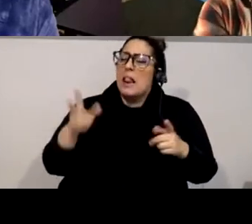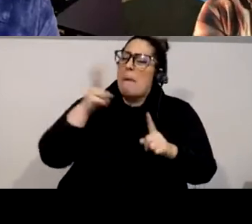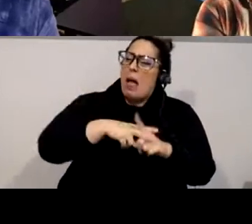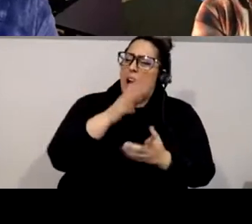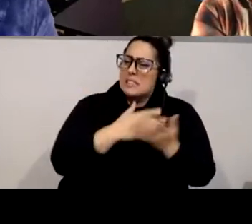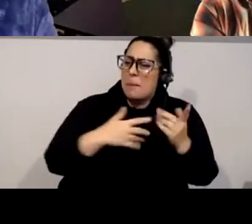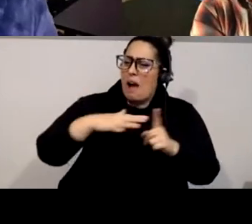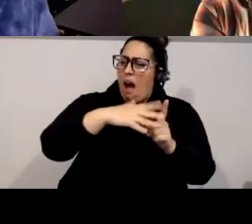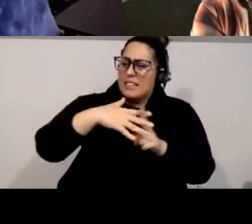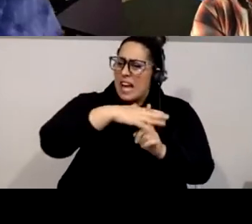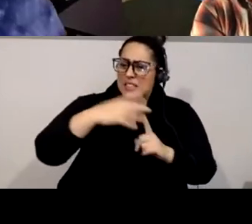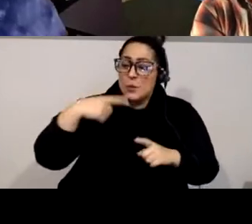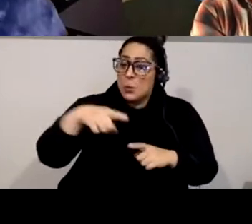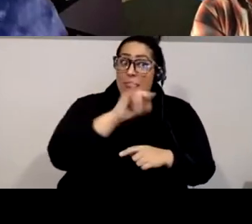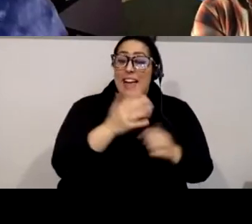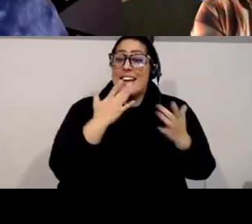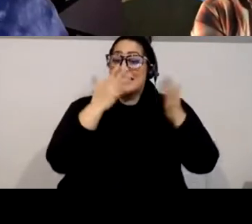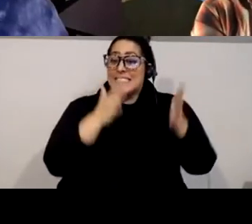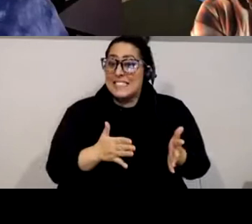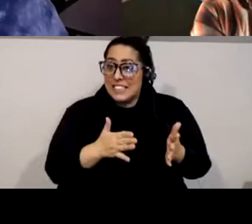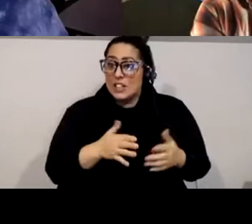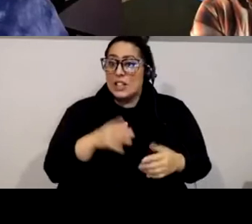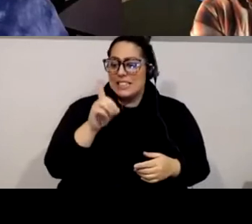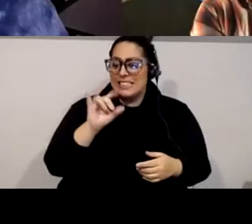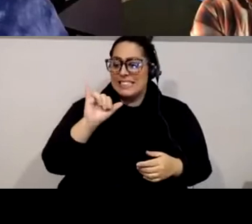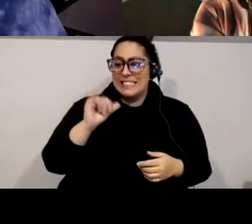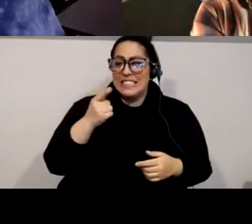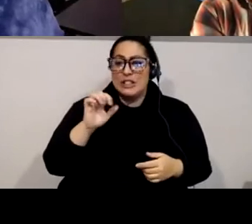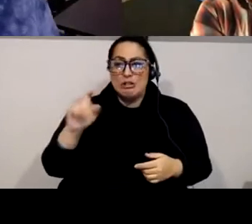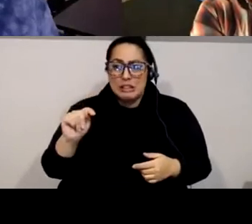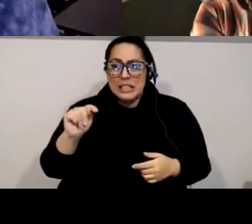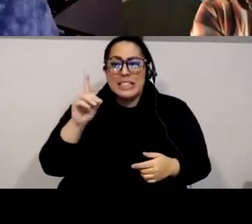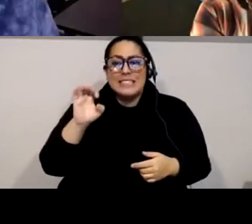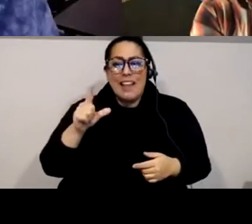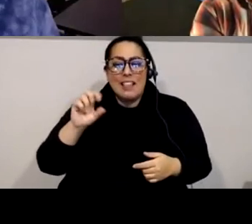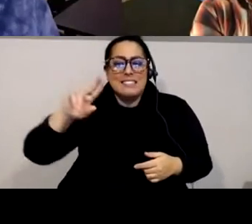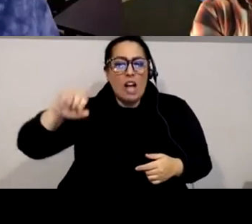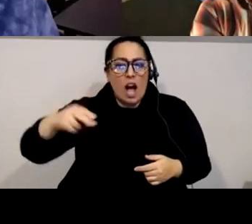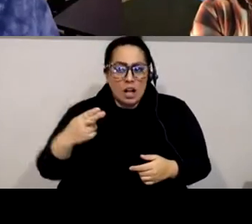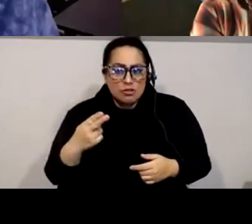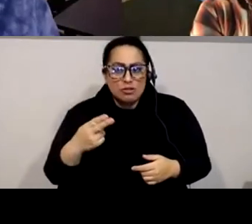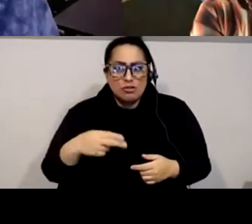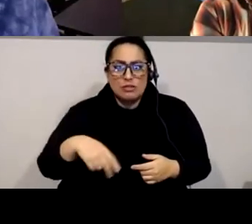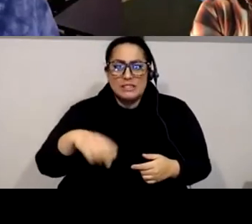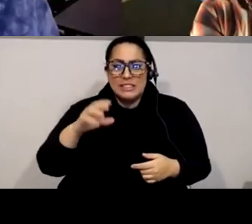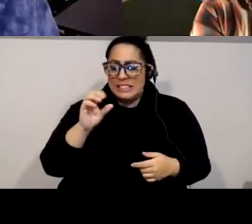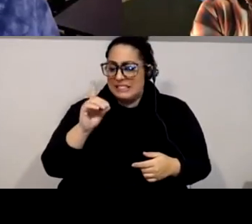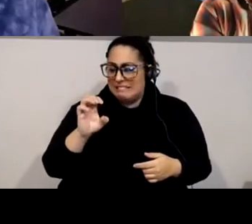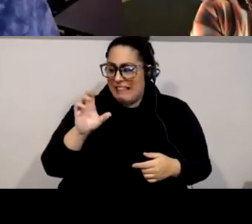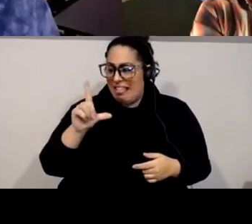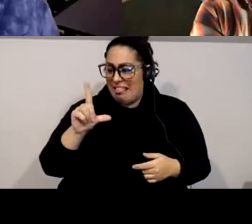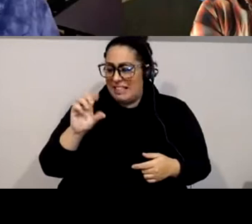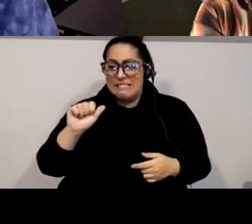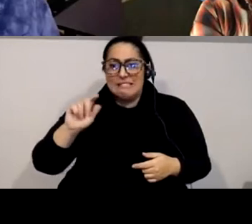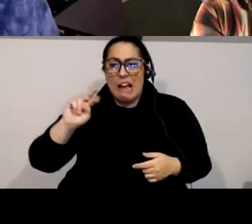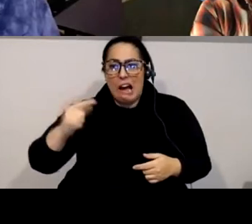uh the singer in the video is Diljit Dosanj um if someone knows it can drop it in the chat